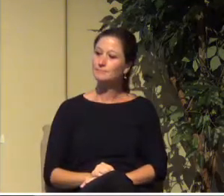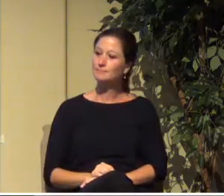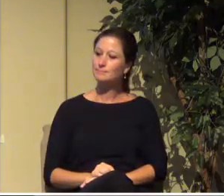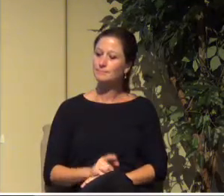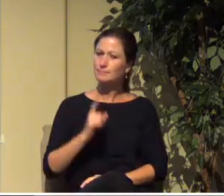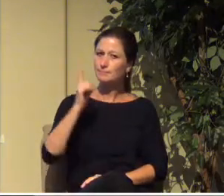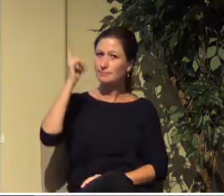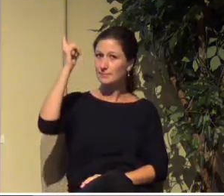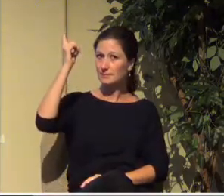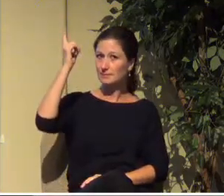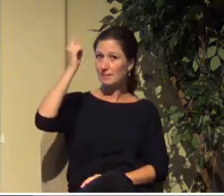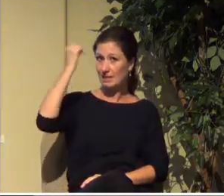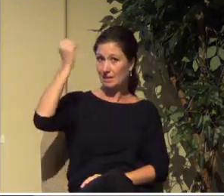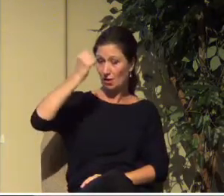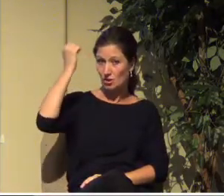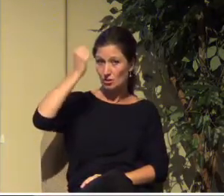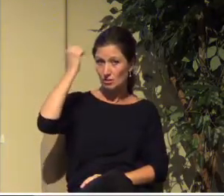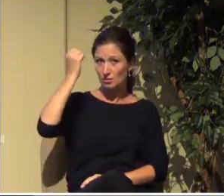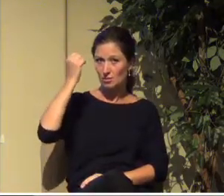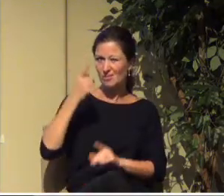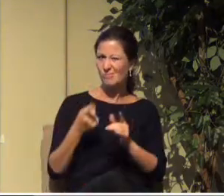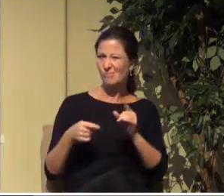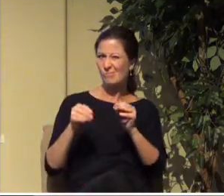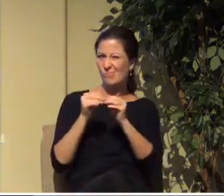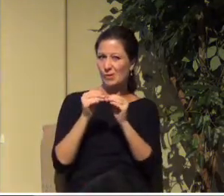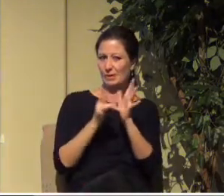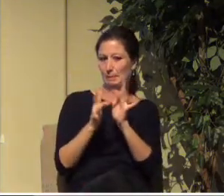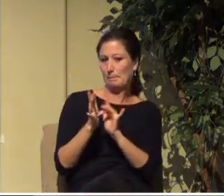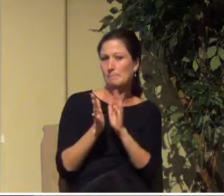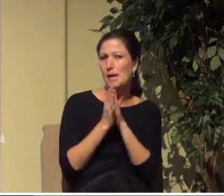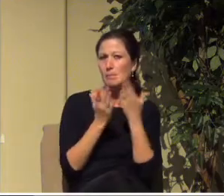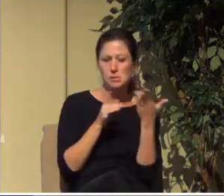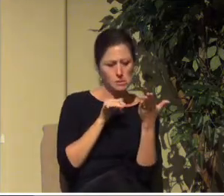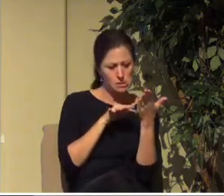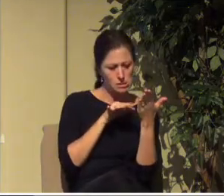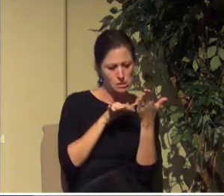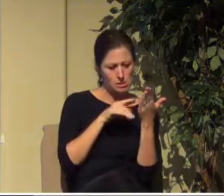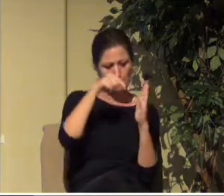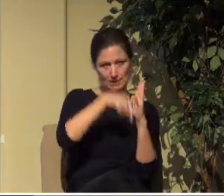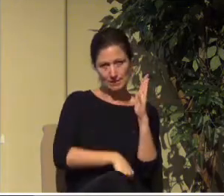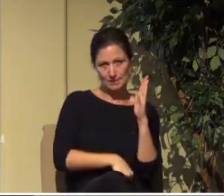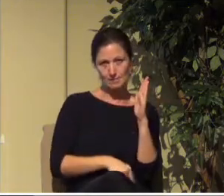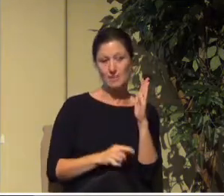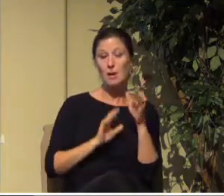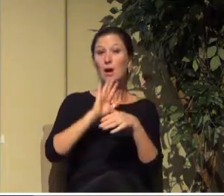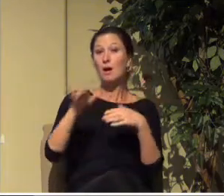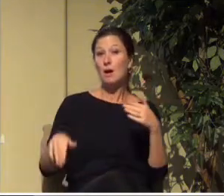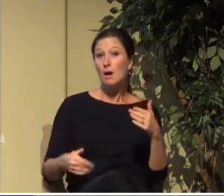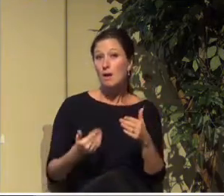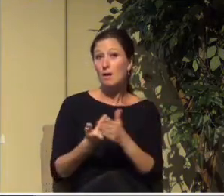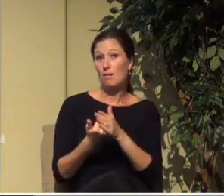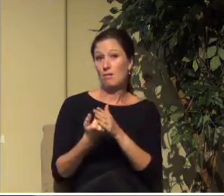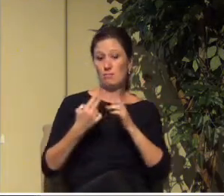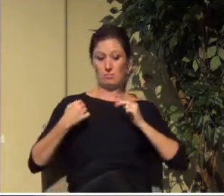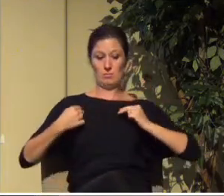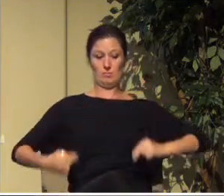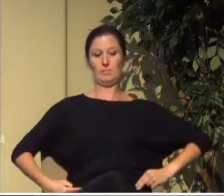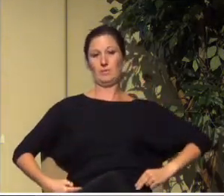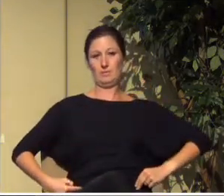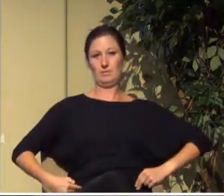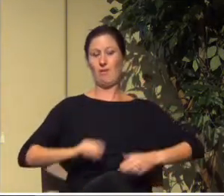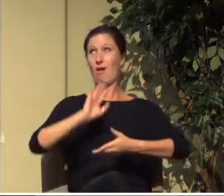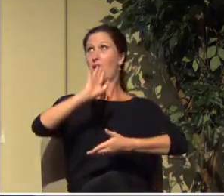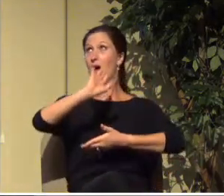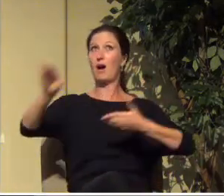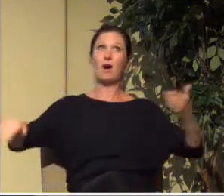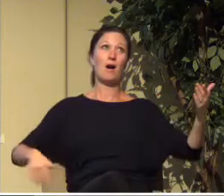Theologically, if you want to look at this from a slightly more refined perspective, all of us, all human beings on planet Earth